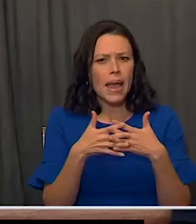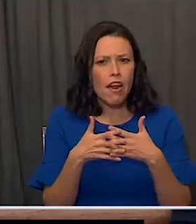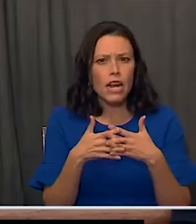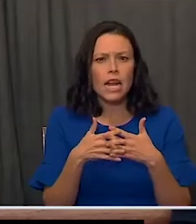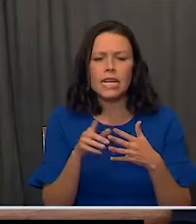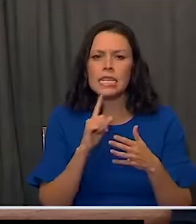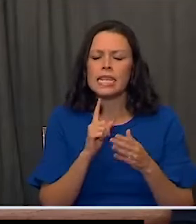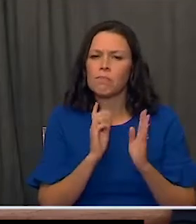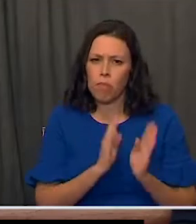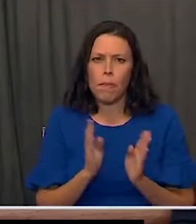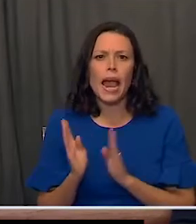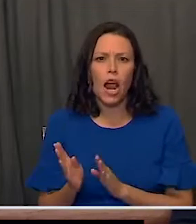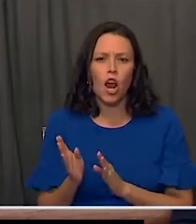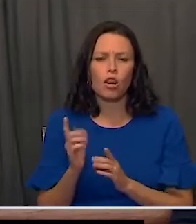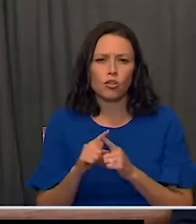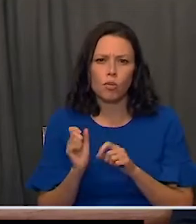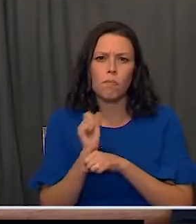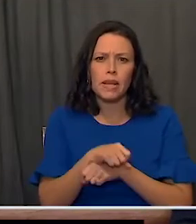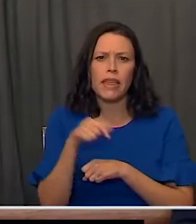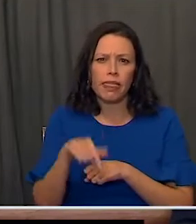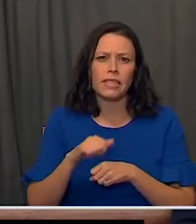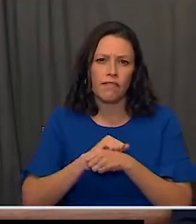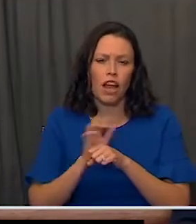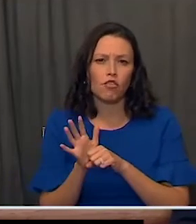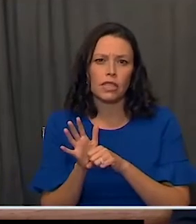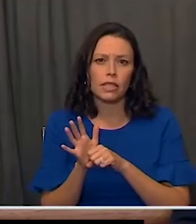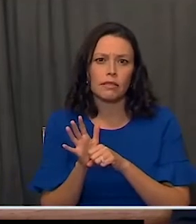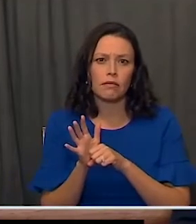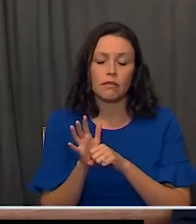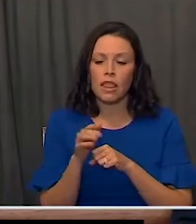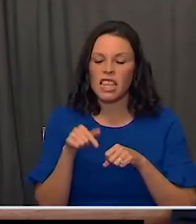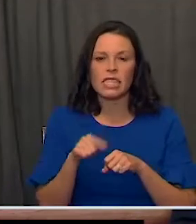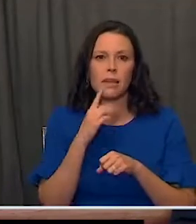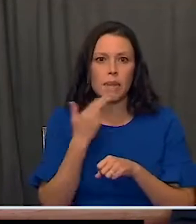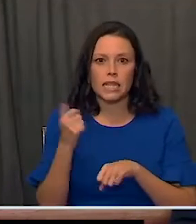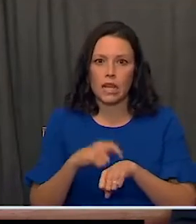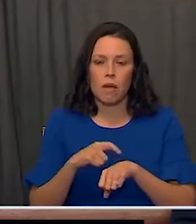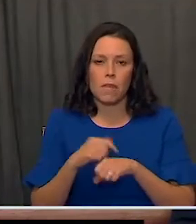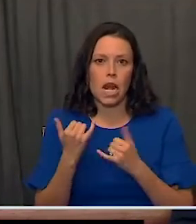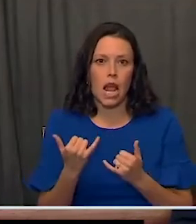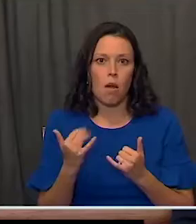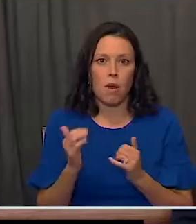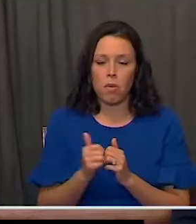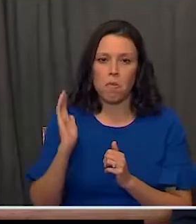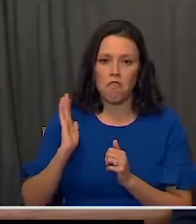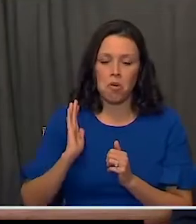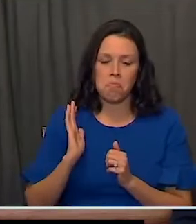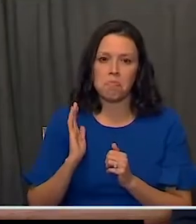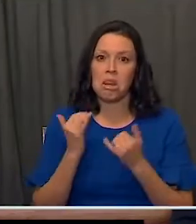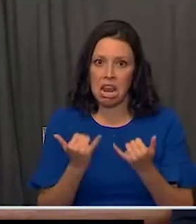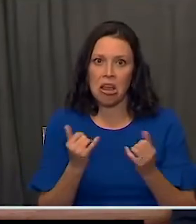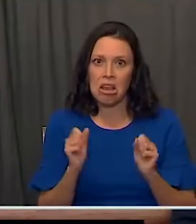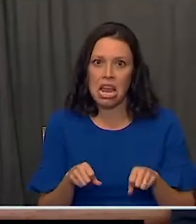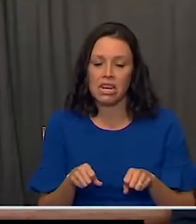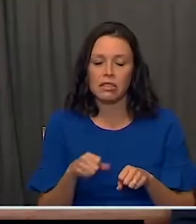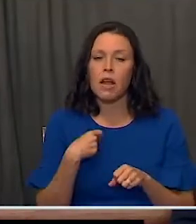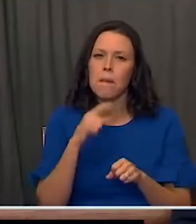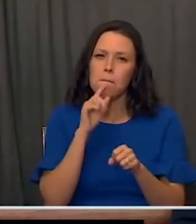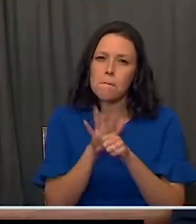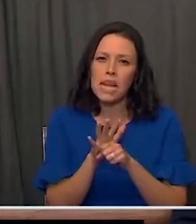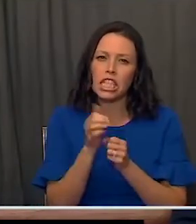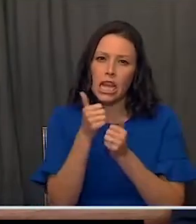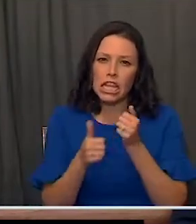more prepared to combat this virus than we are today. But our pledge to each and every American looking on today